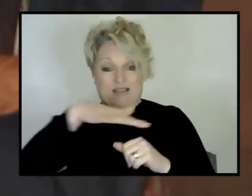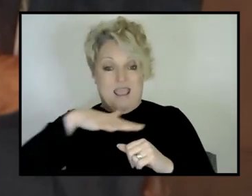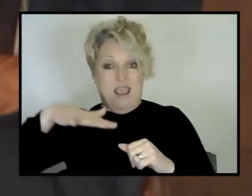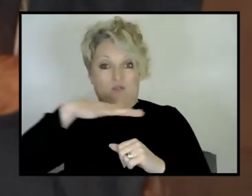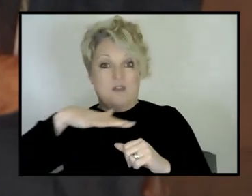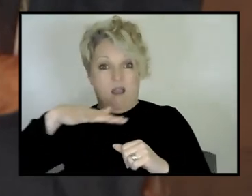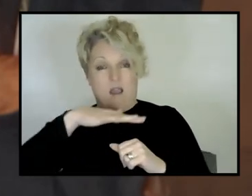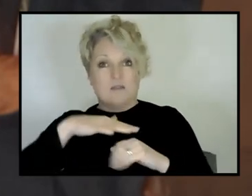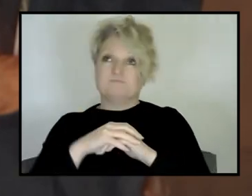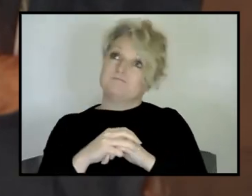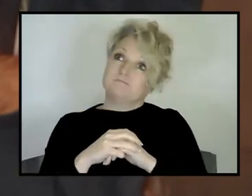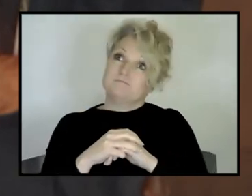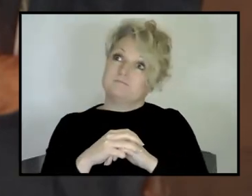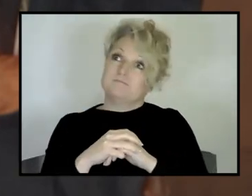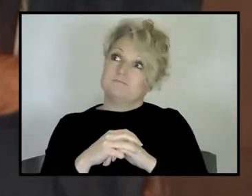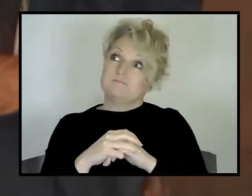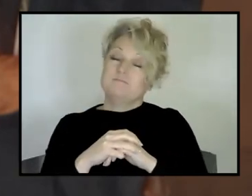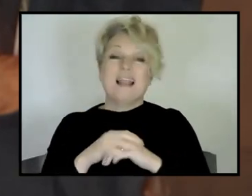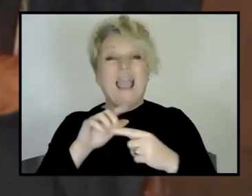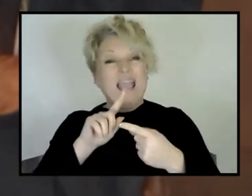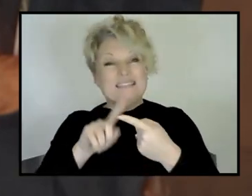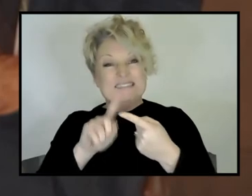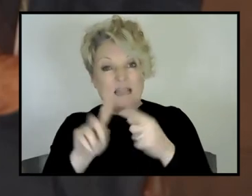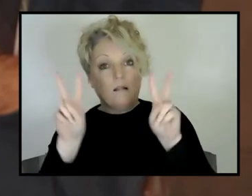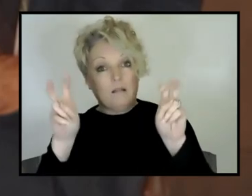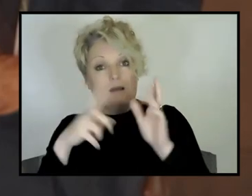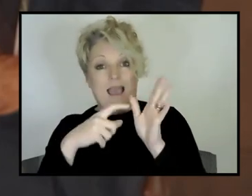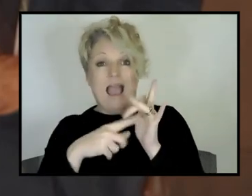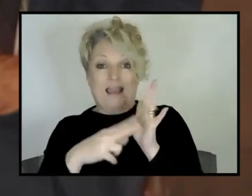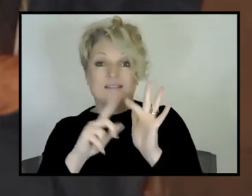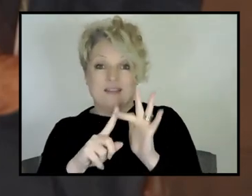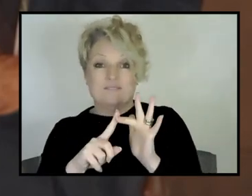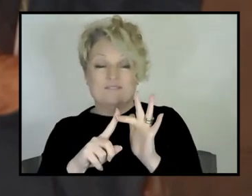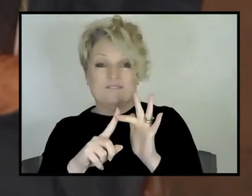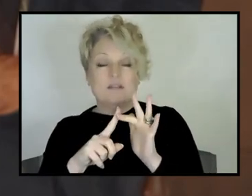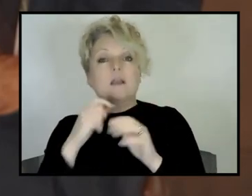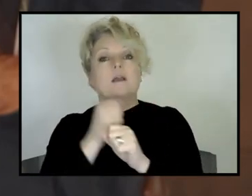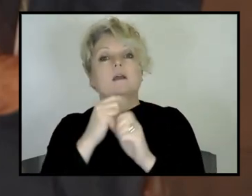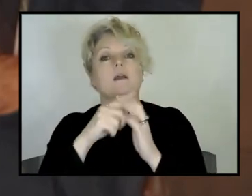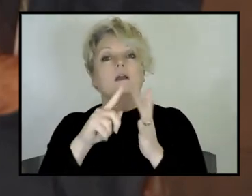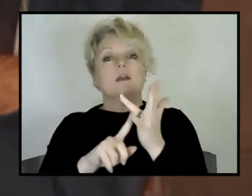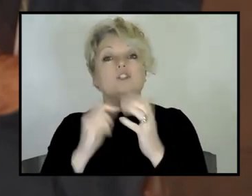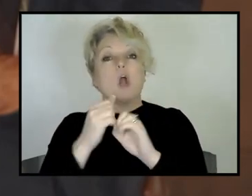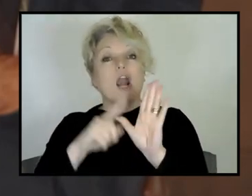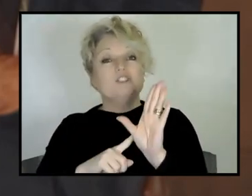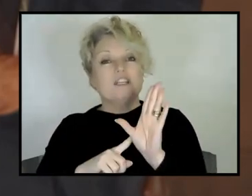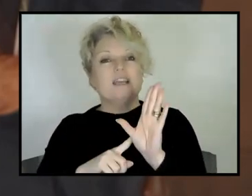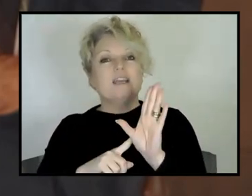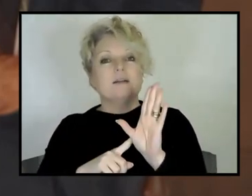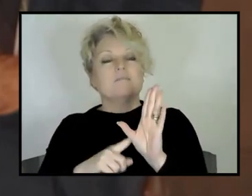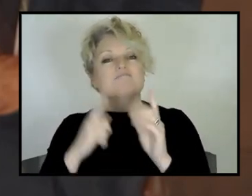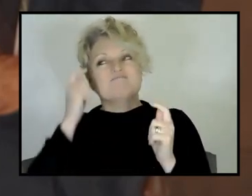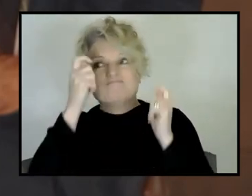geological terms, deemed to be still active. Okay. And so what that means is there is a potential for, um,